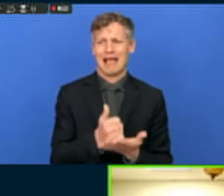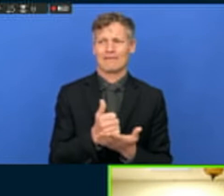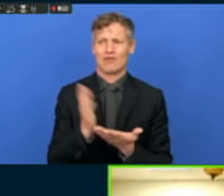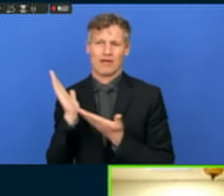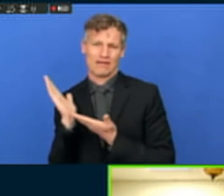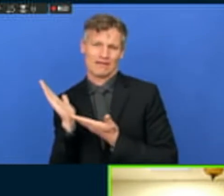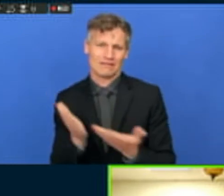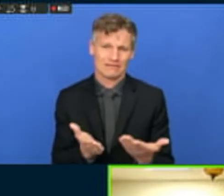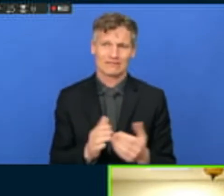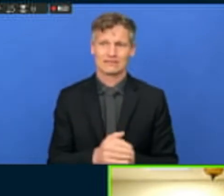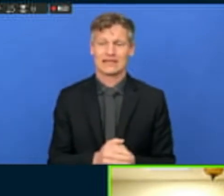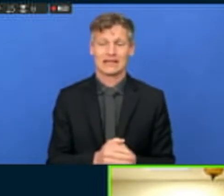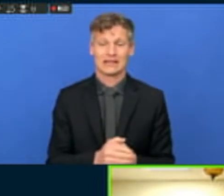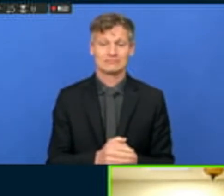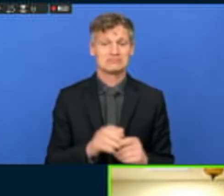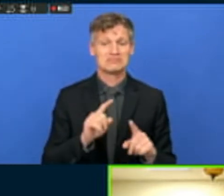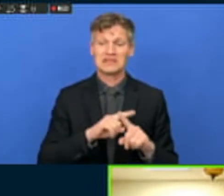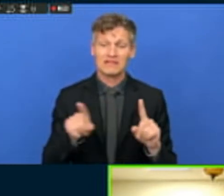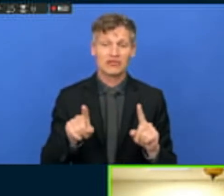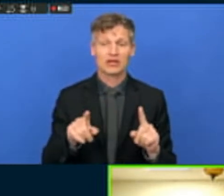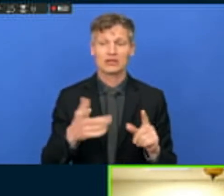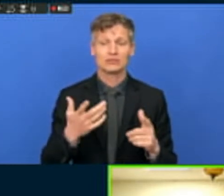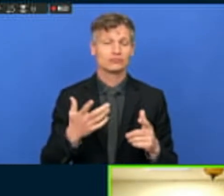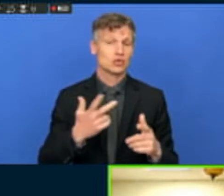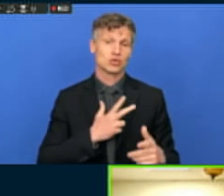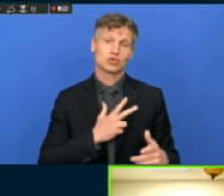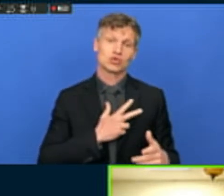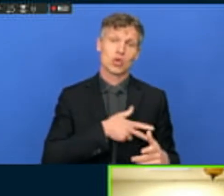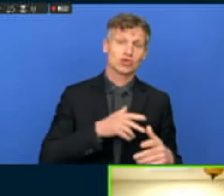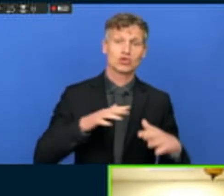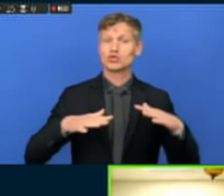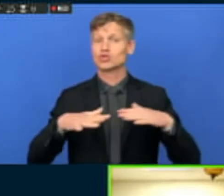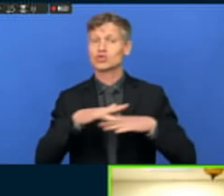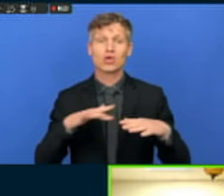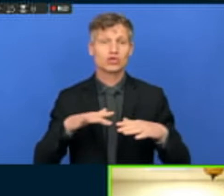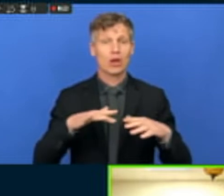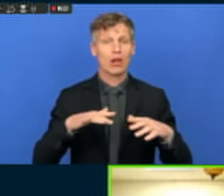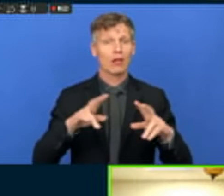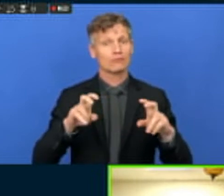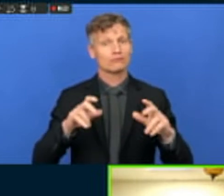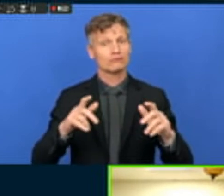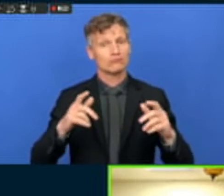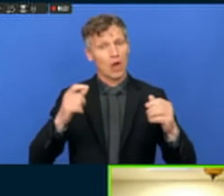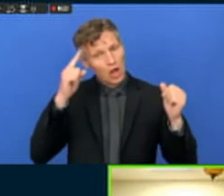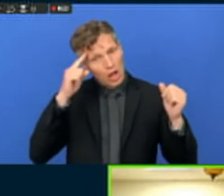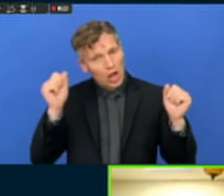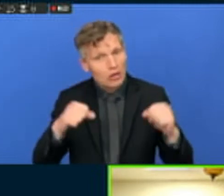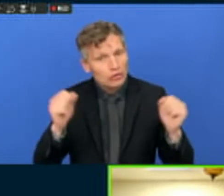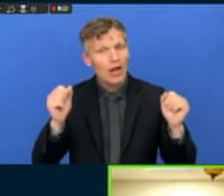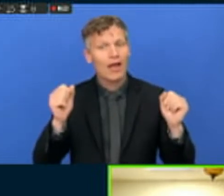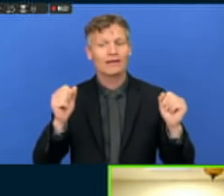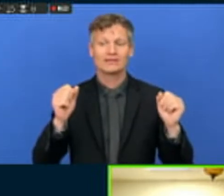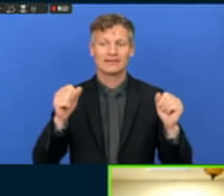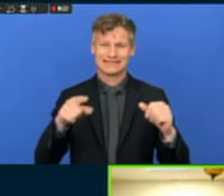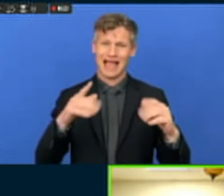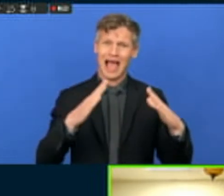contracts, social protection. And as Monica has said, housing is the place where you live, has a huge influence on health,